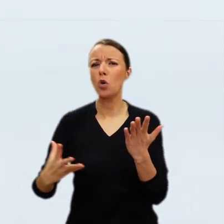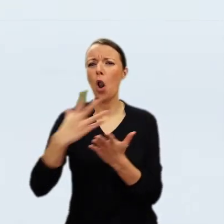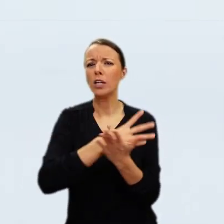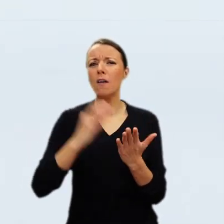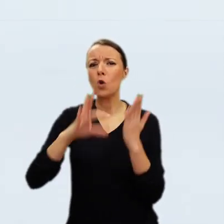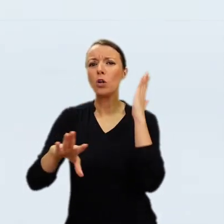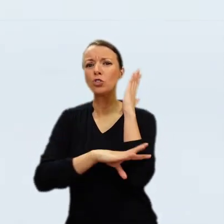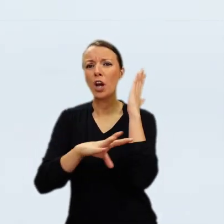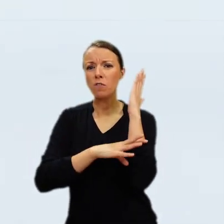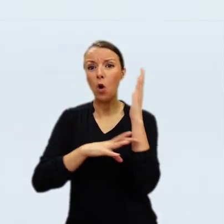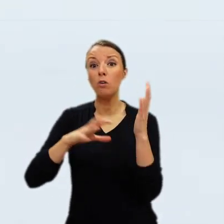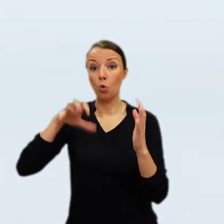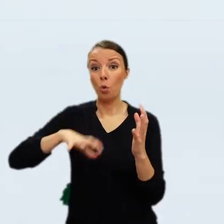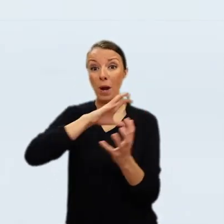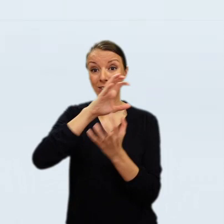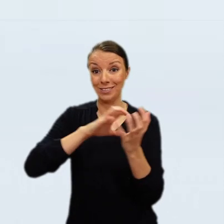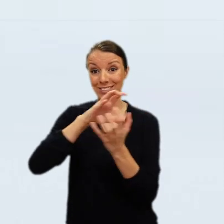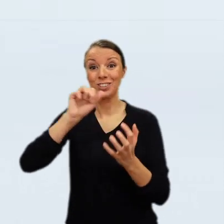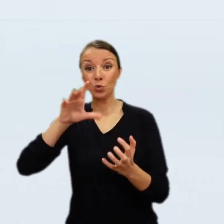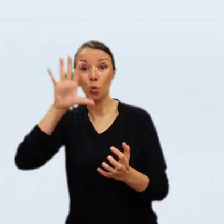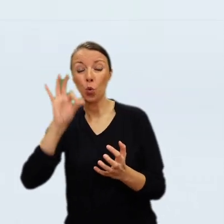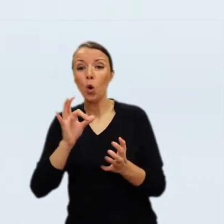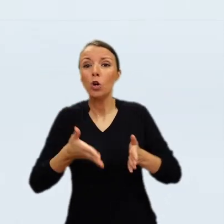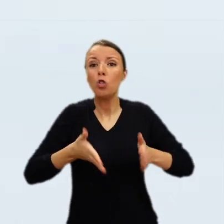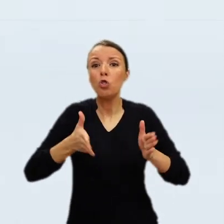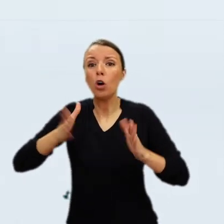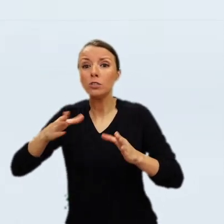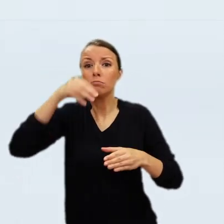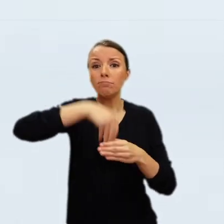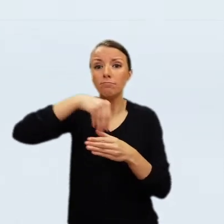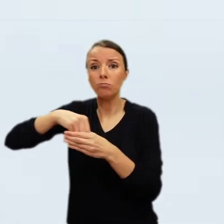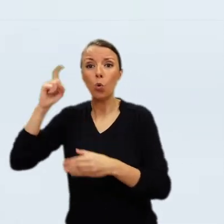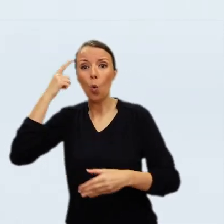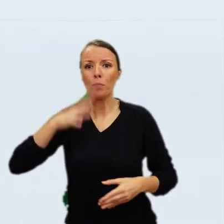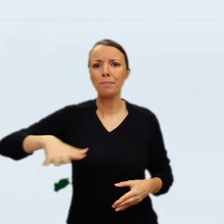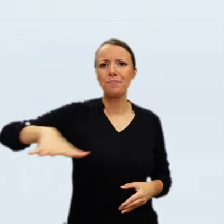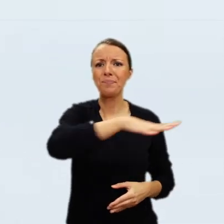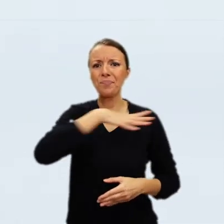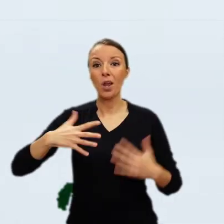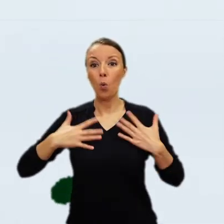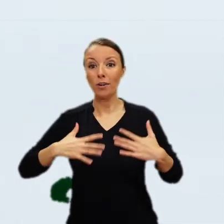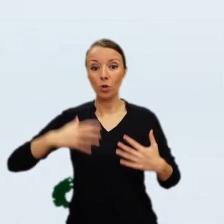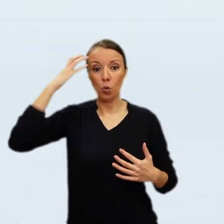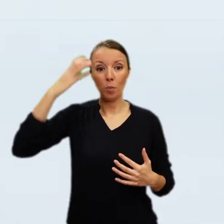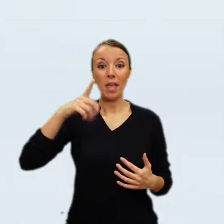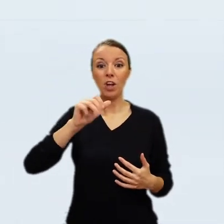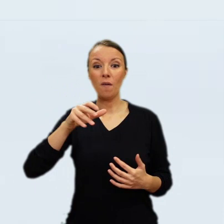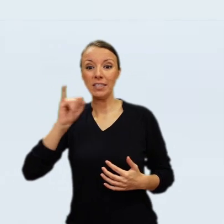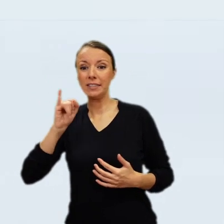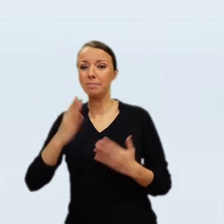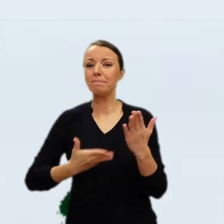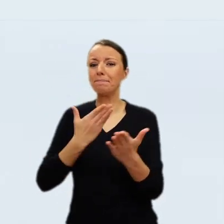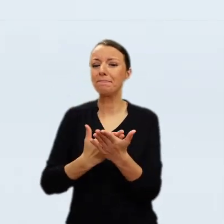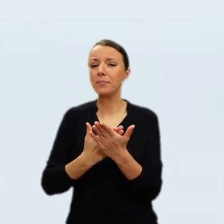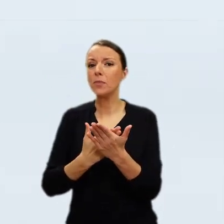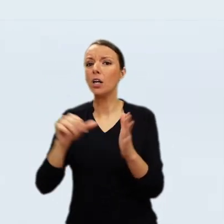exotic figure. Soon after 1791, Rembrandt's canvas appears in the Royal Collection's inventories. And in the